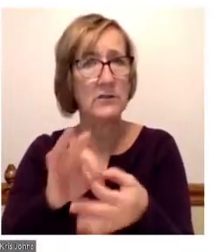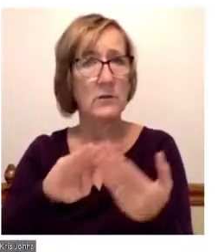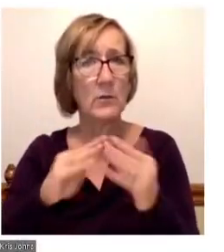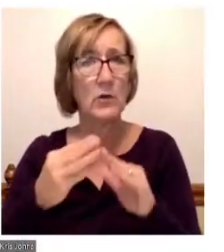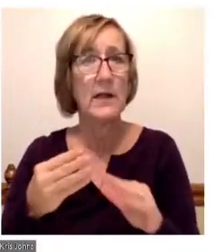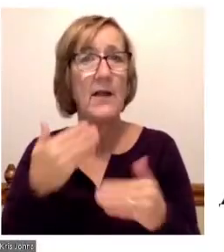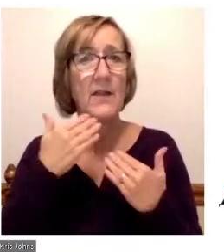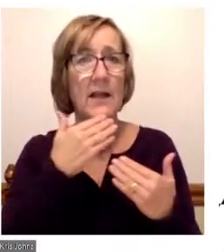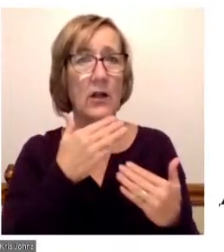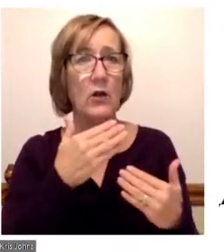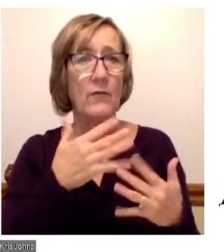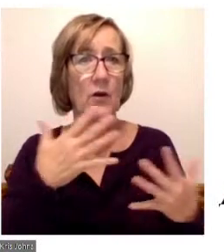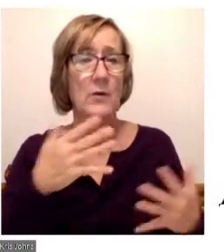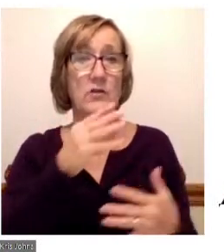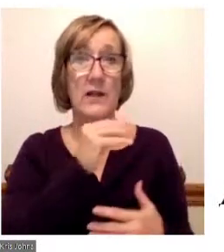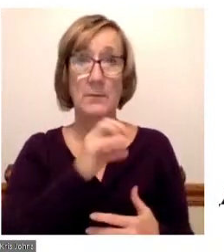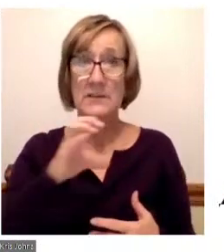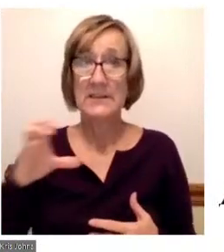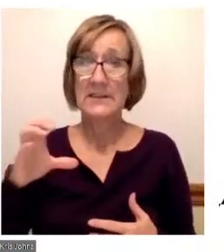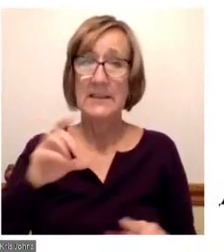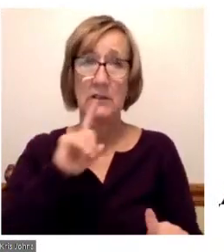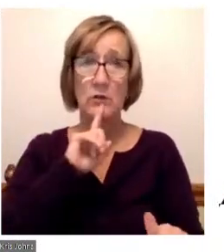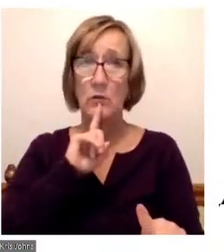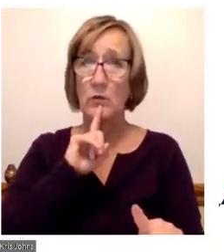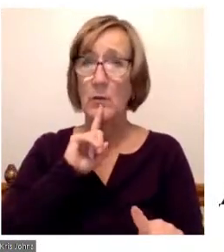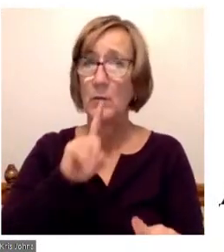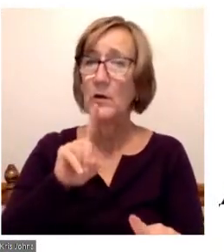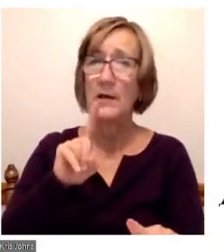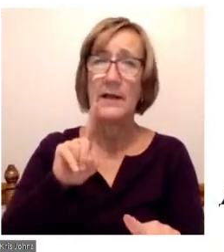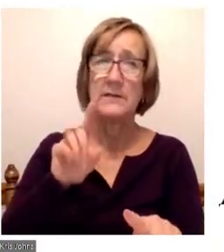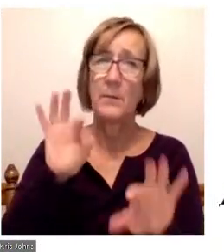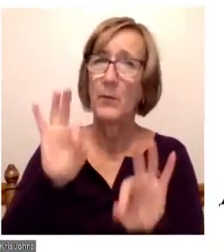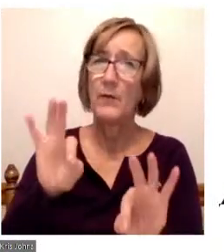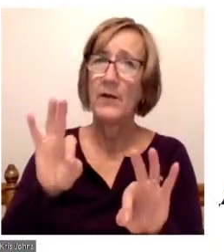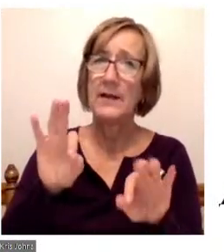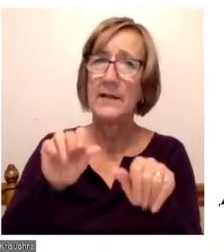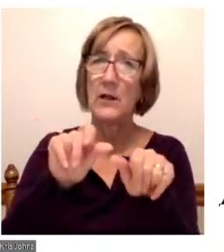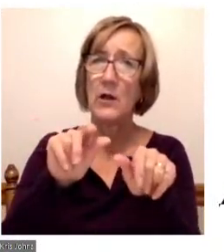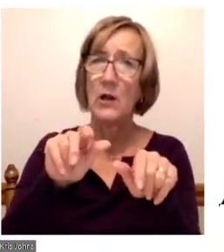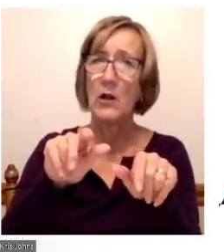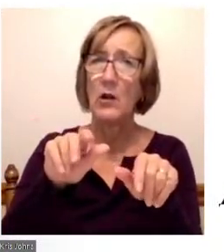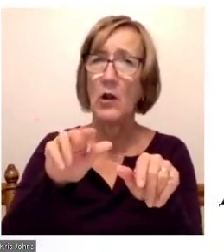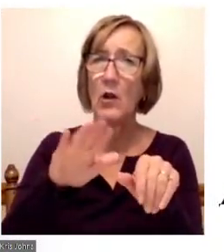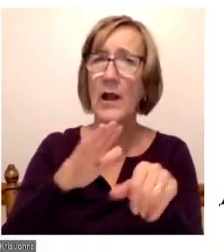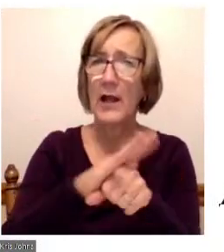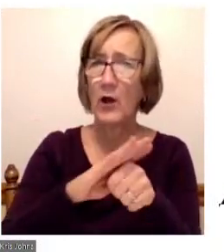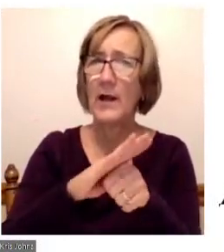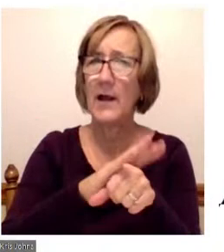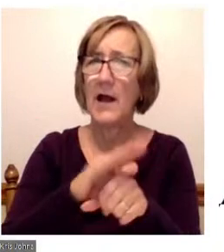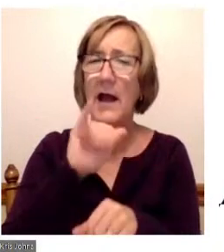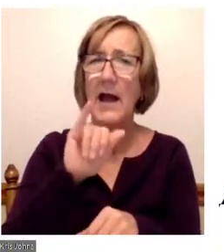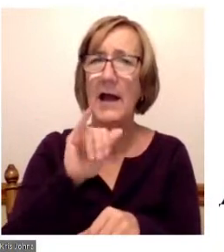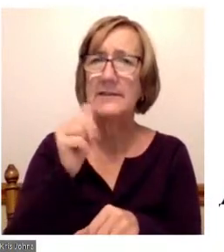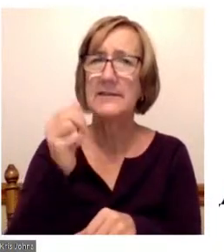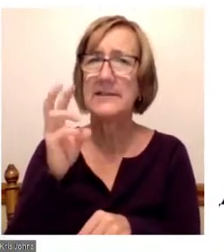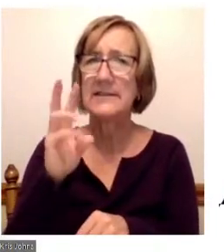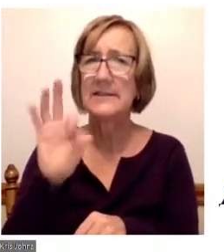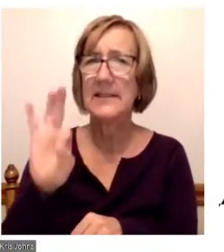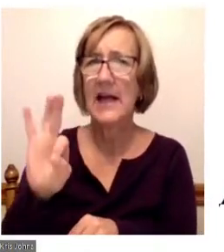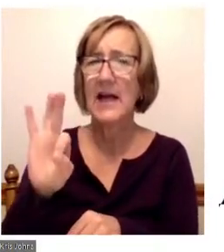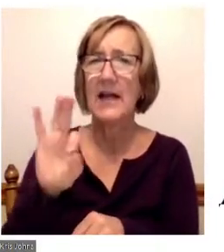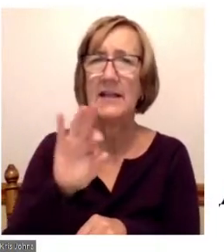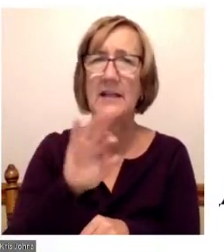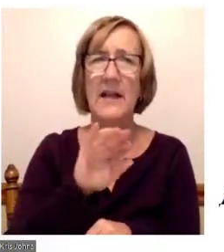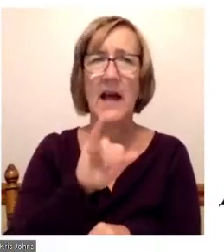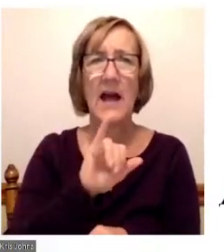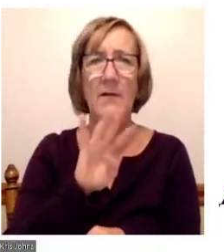know, as previously mentioned, MCC is perfectly located at I-475 and 69, making it easily accessible for individuals from across